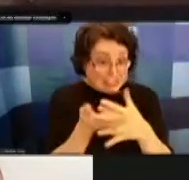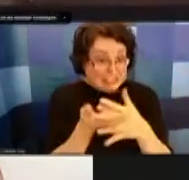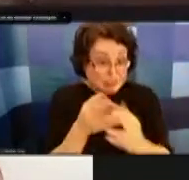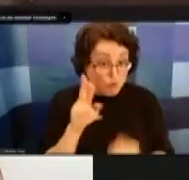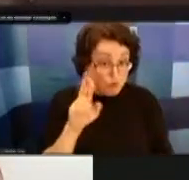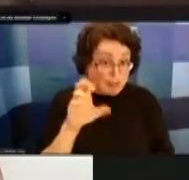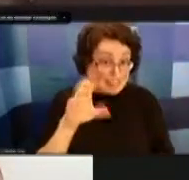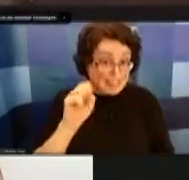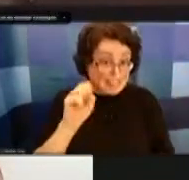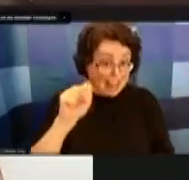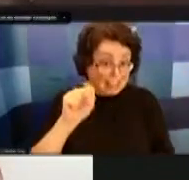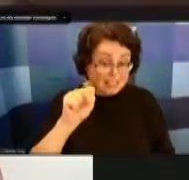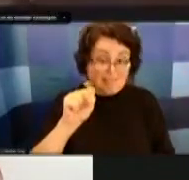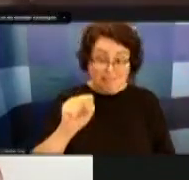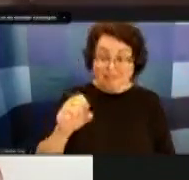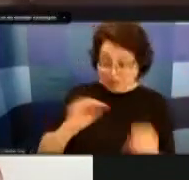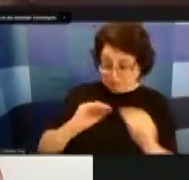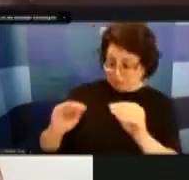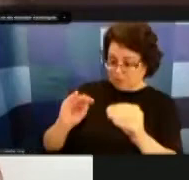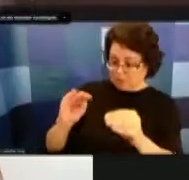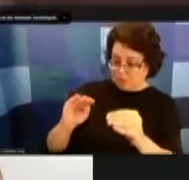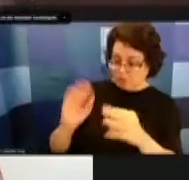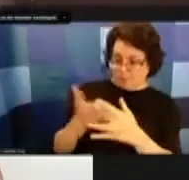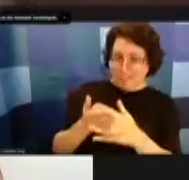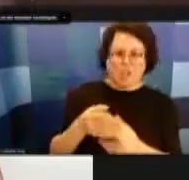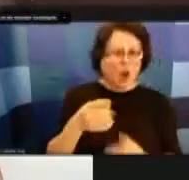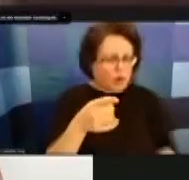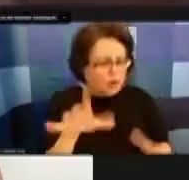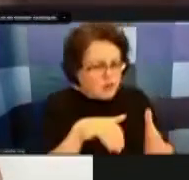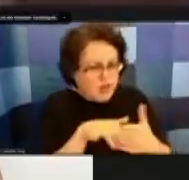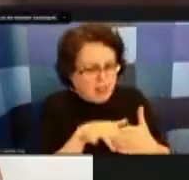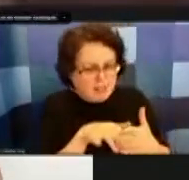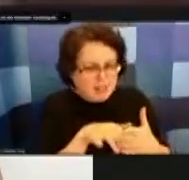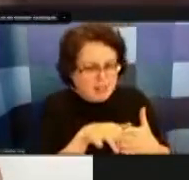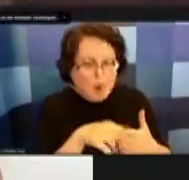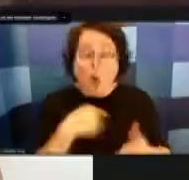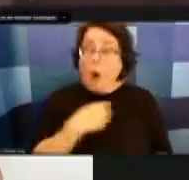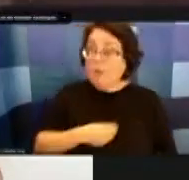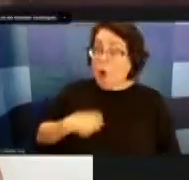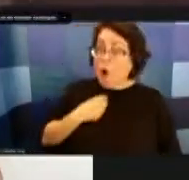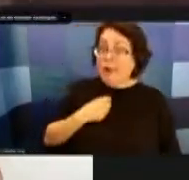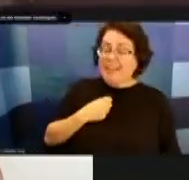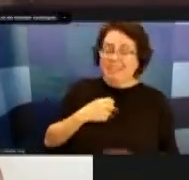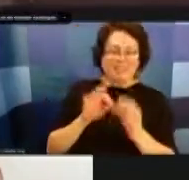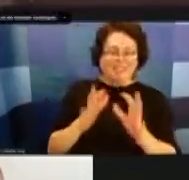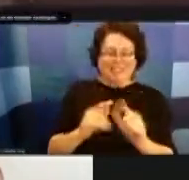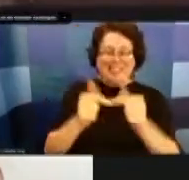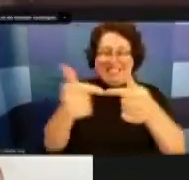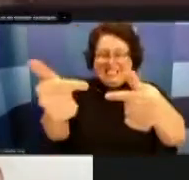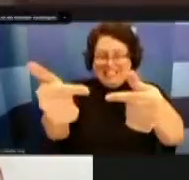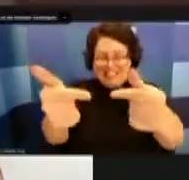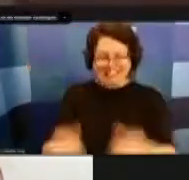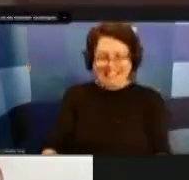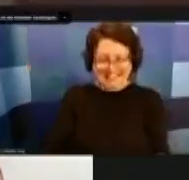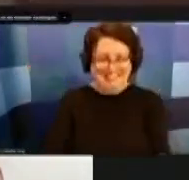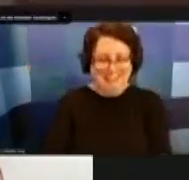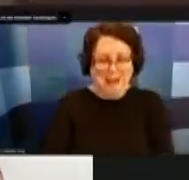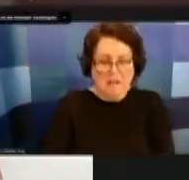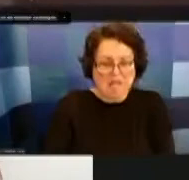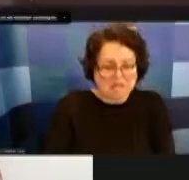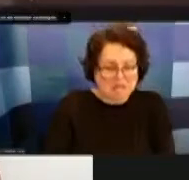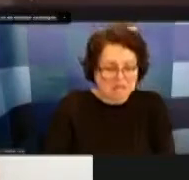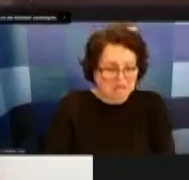and do the ethics anything oh questions i apologize thank you i read the uh i apologize